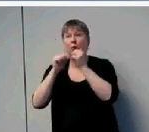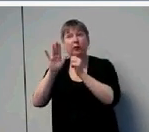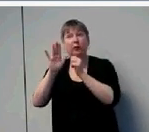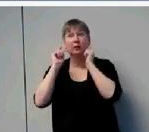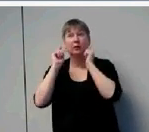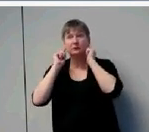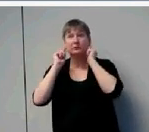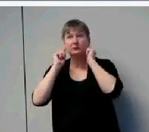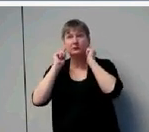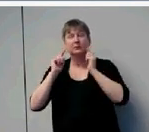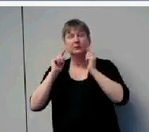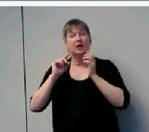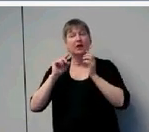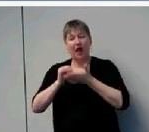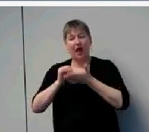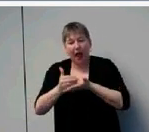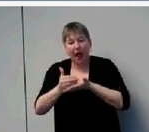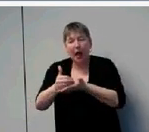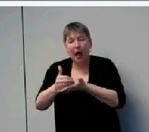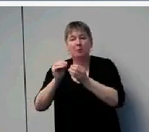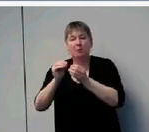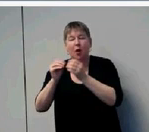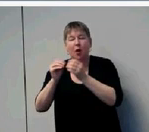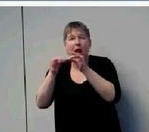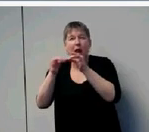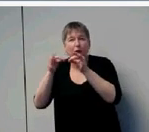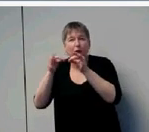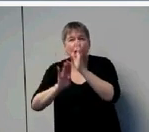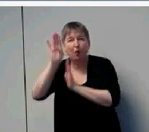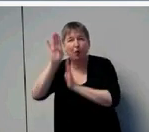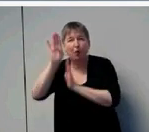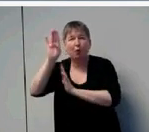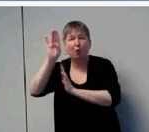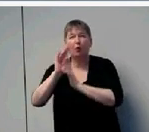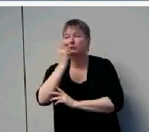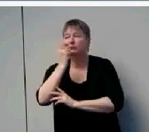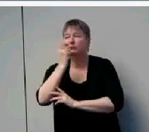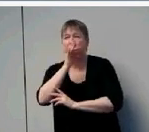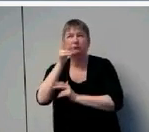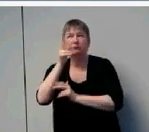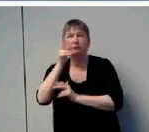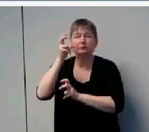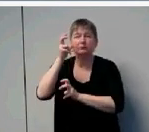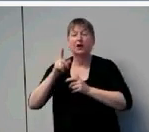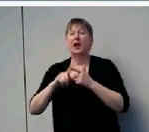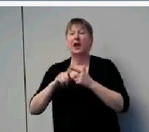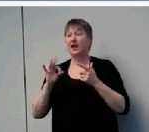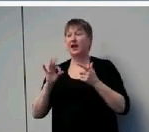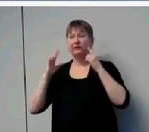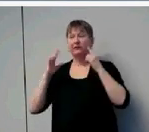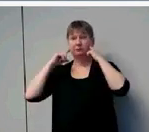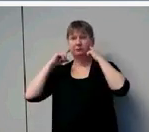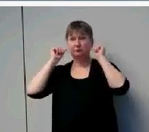a stronger growth of language over time. Whereas children with poorest audibility showed